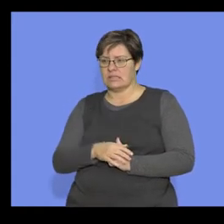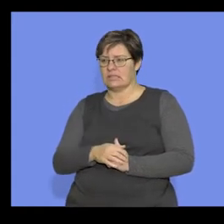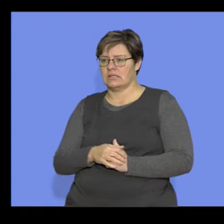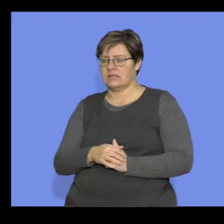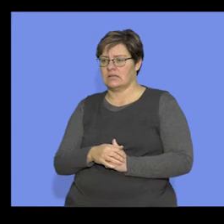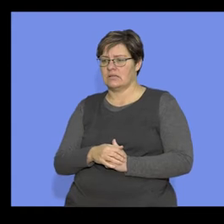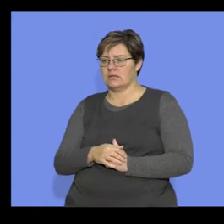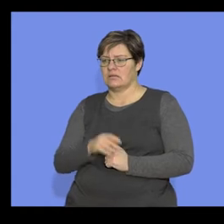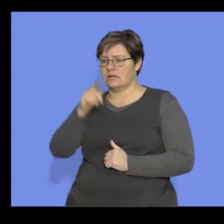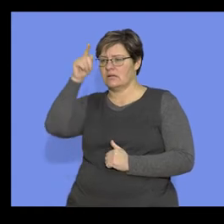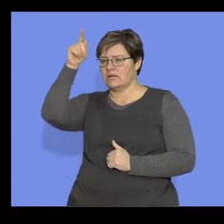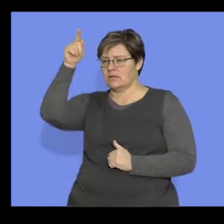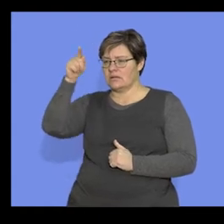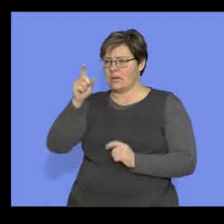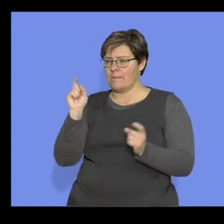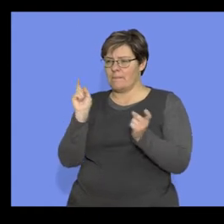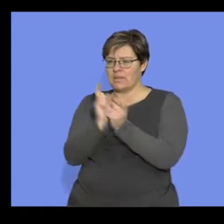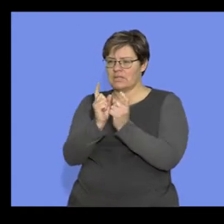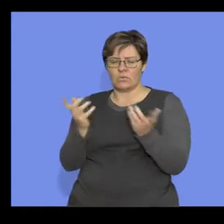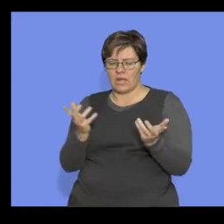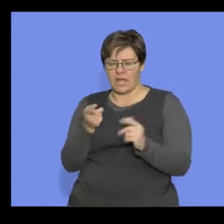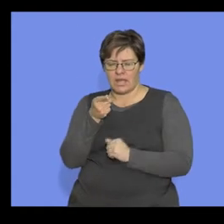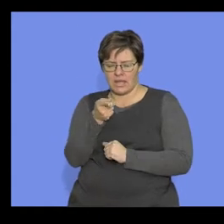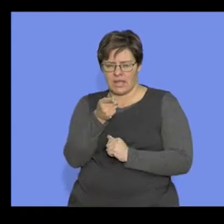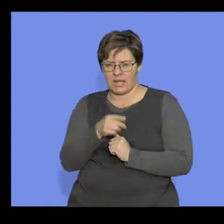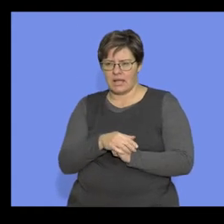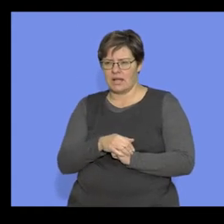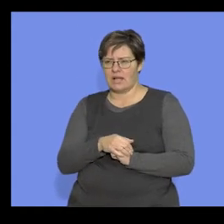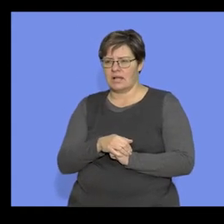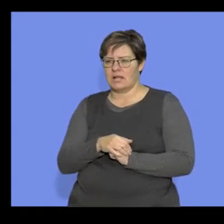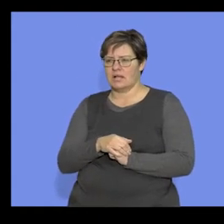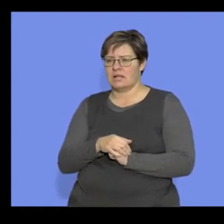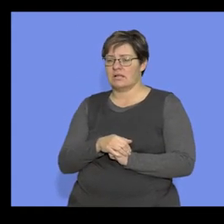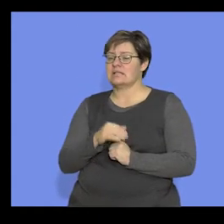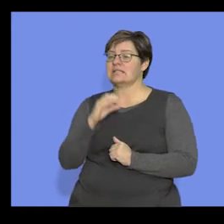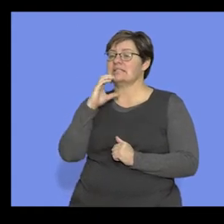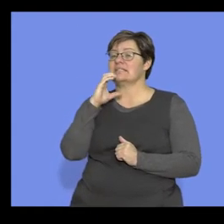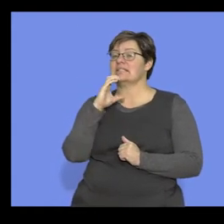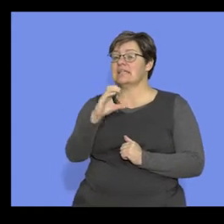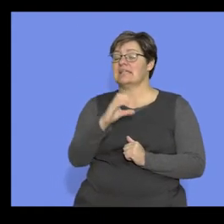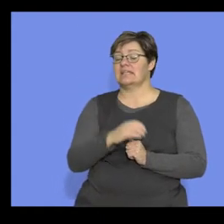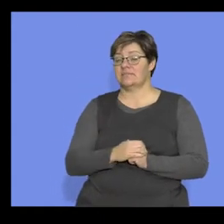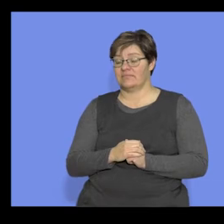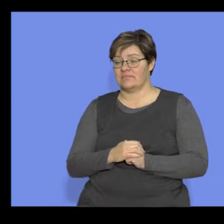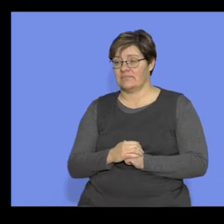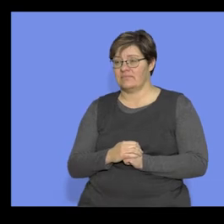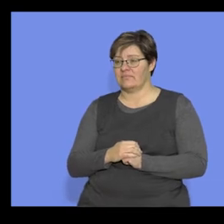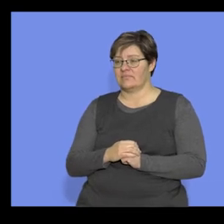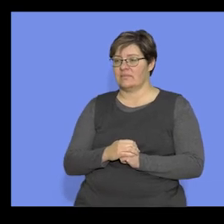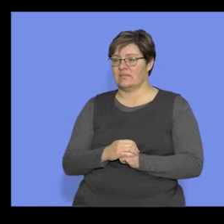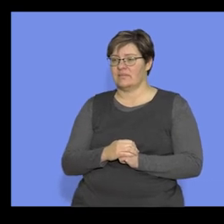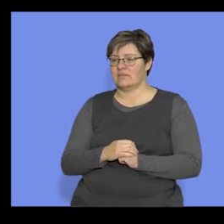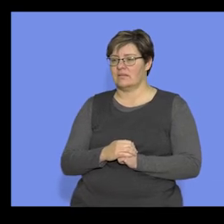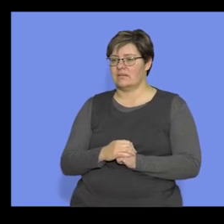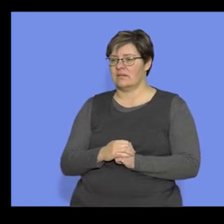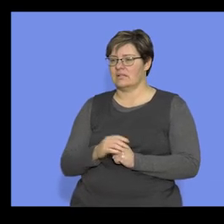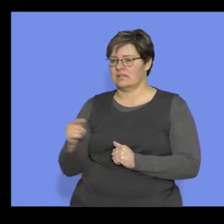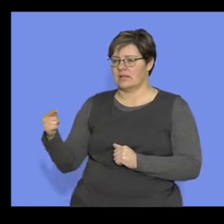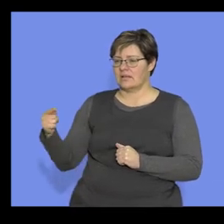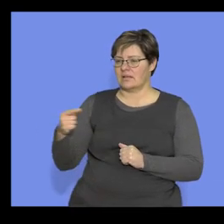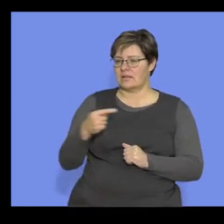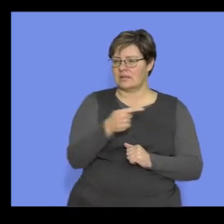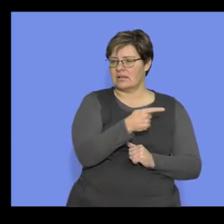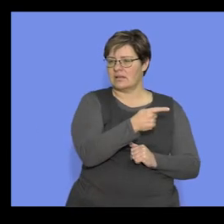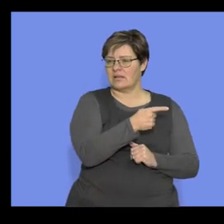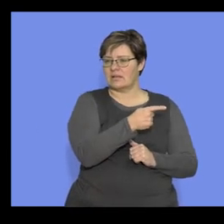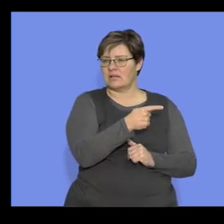and where do we meet? Where do we meet? We meet at circle number C over there. And then what do